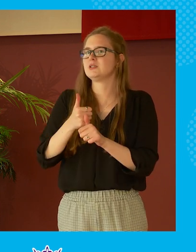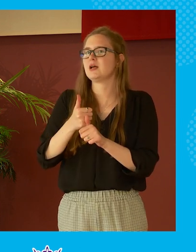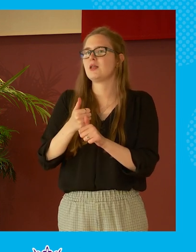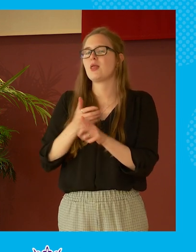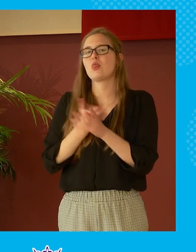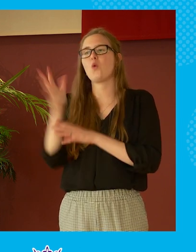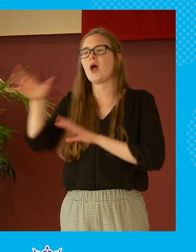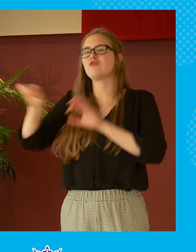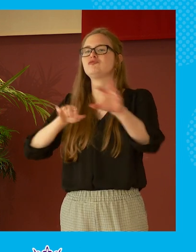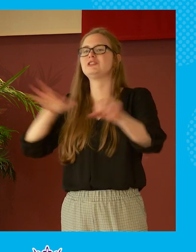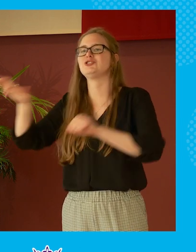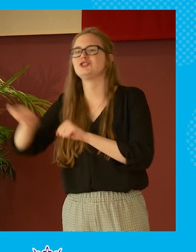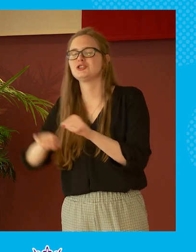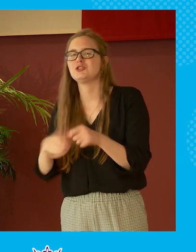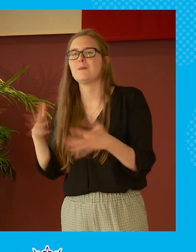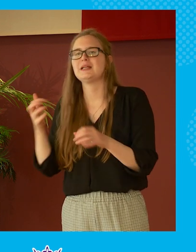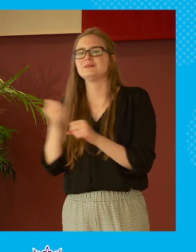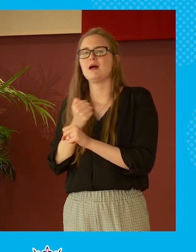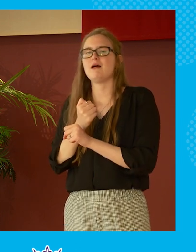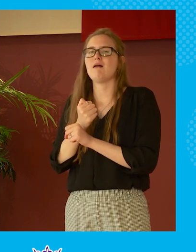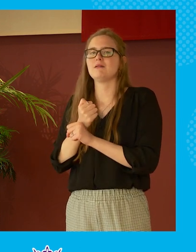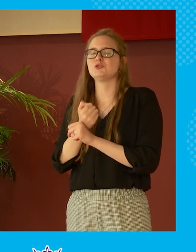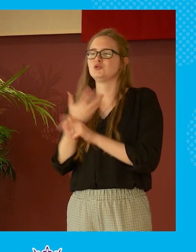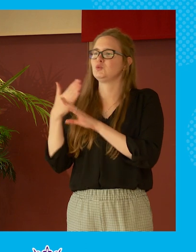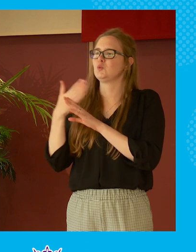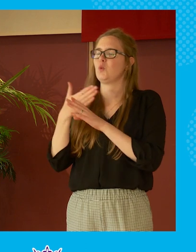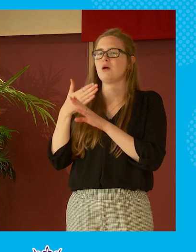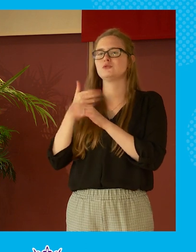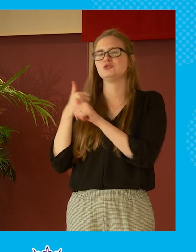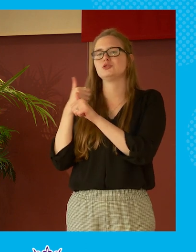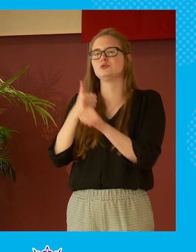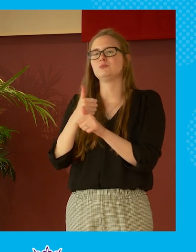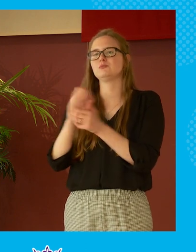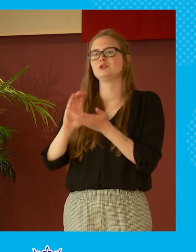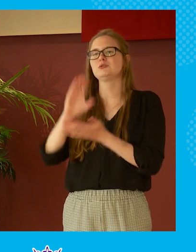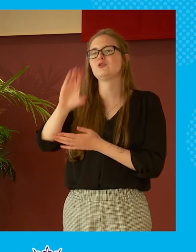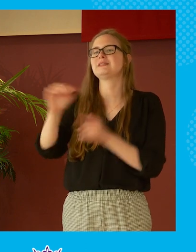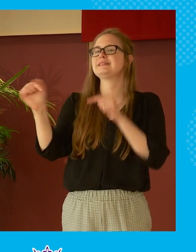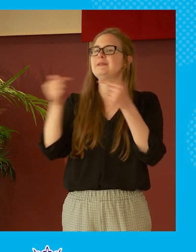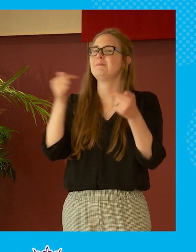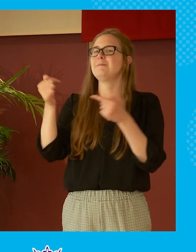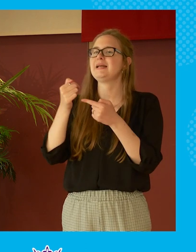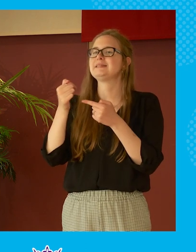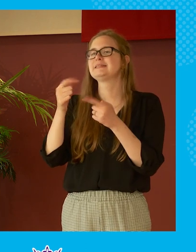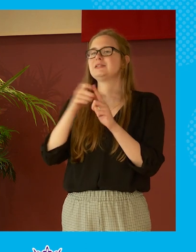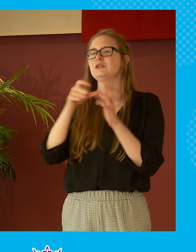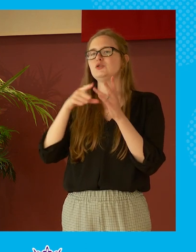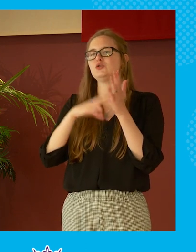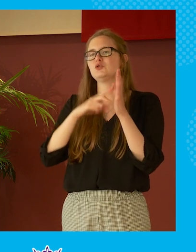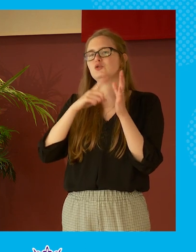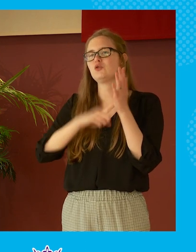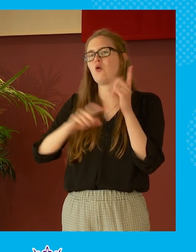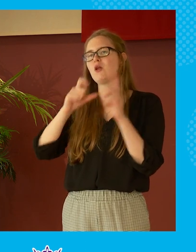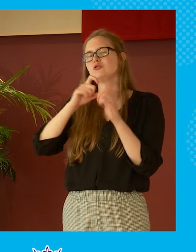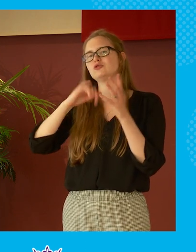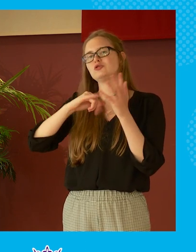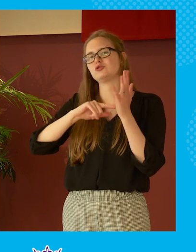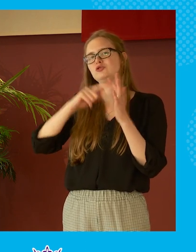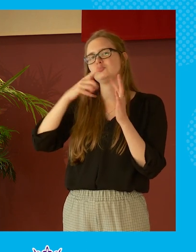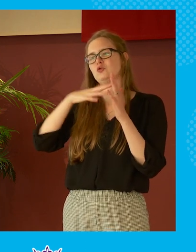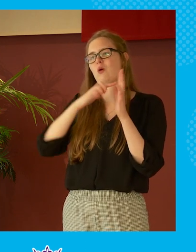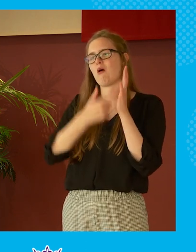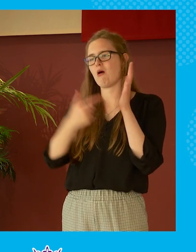outreach is to work to sponsor a debating competition called the donald jewer debating competition every year